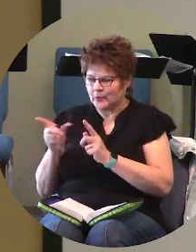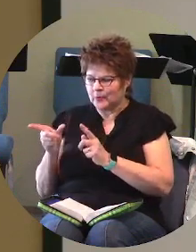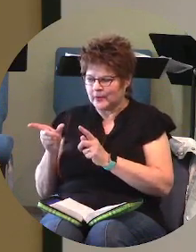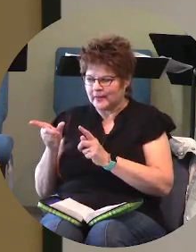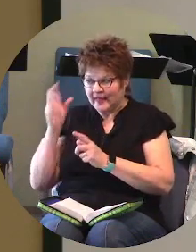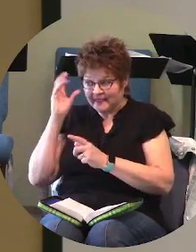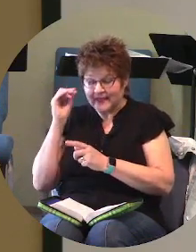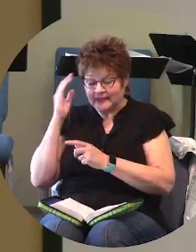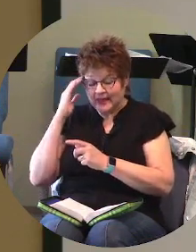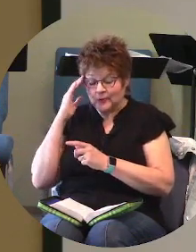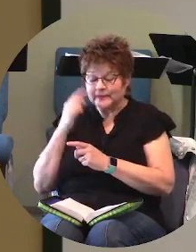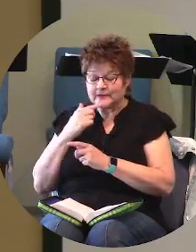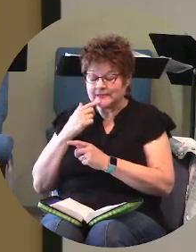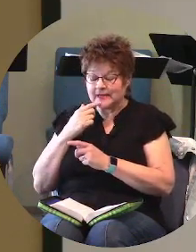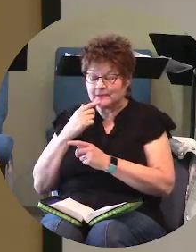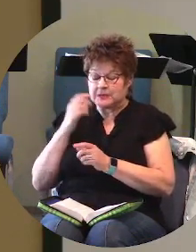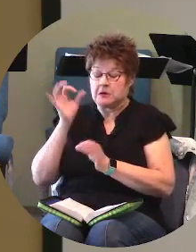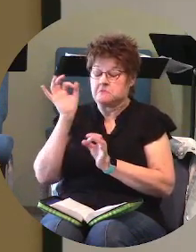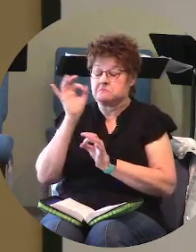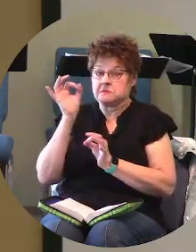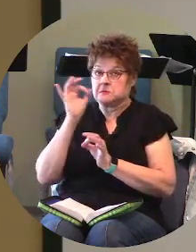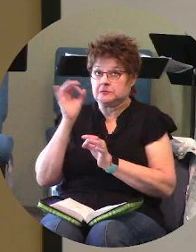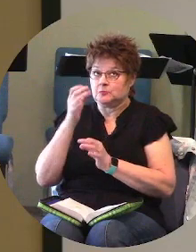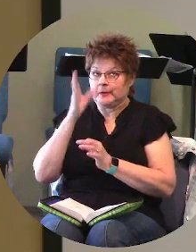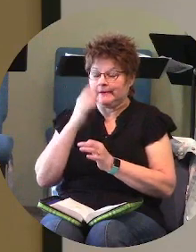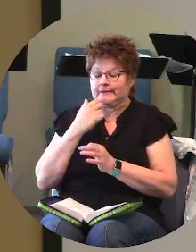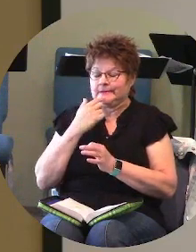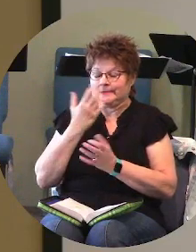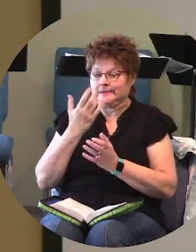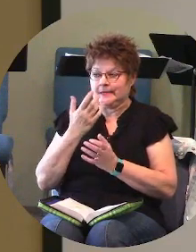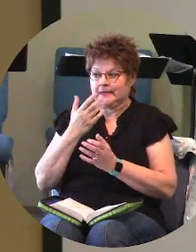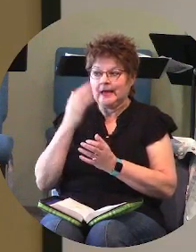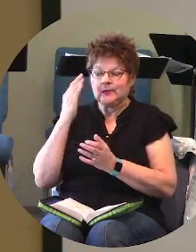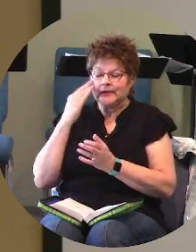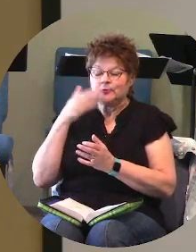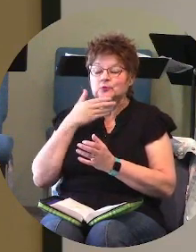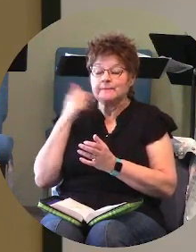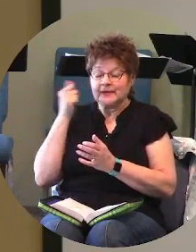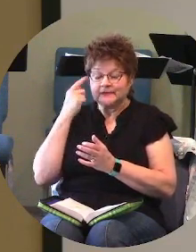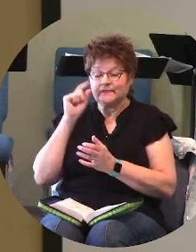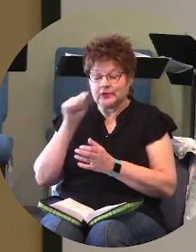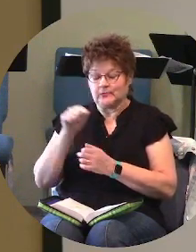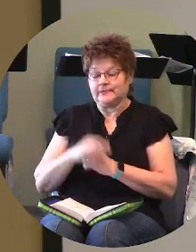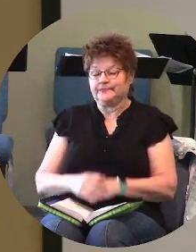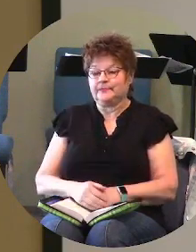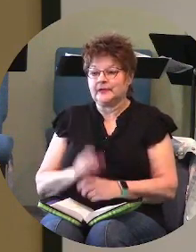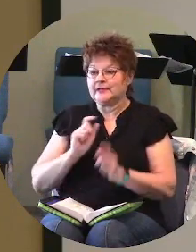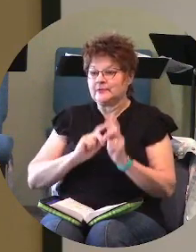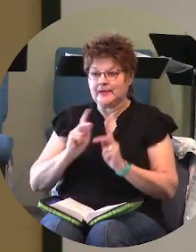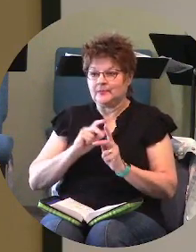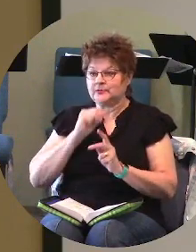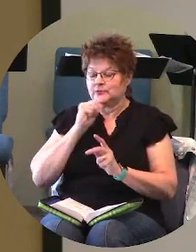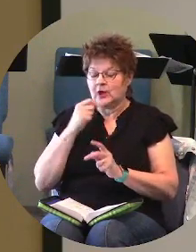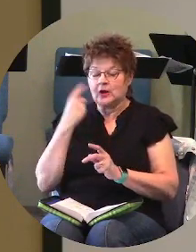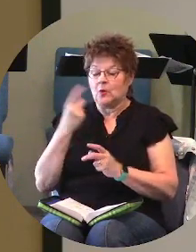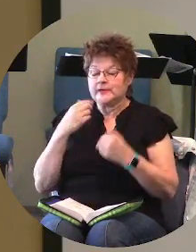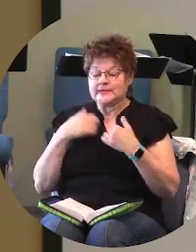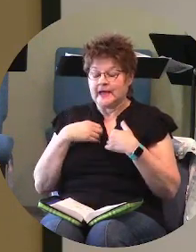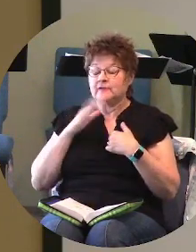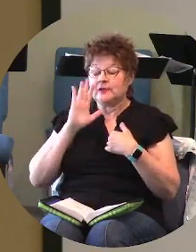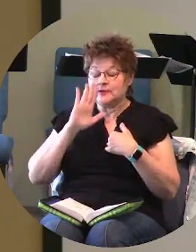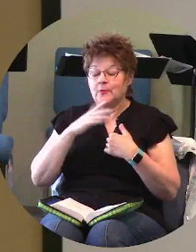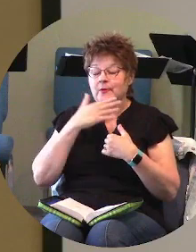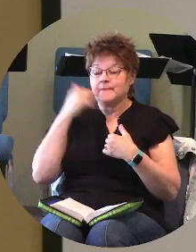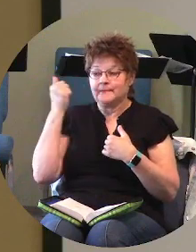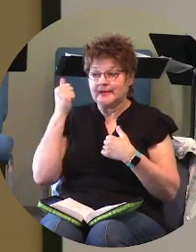no clue what god says and what is best for you because let me tell you people don't always have your best interest at heart